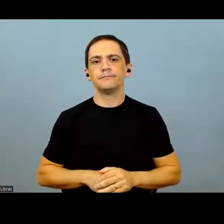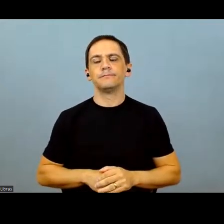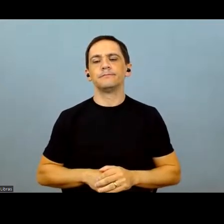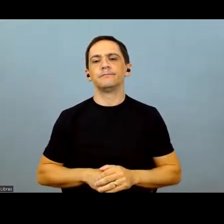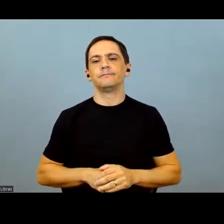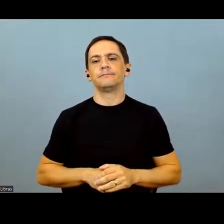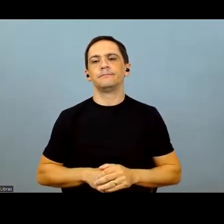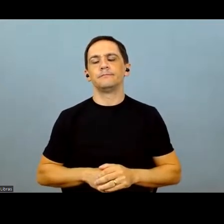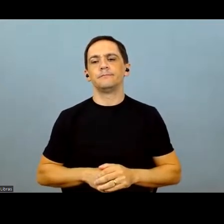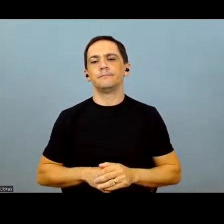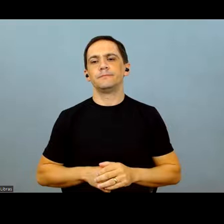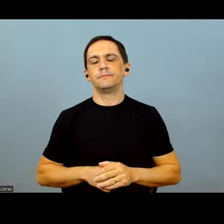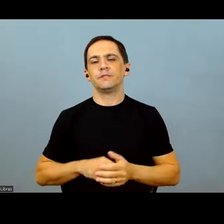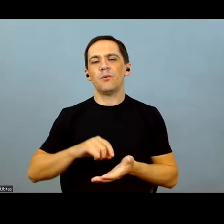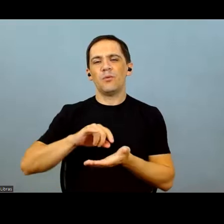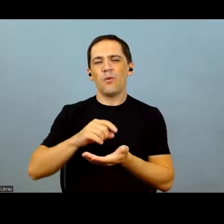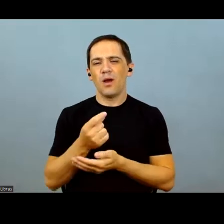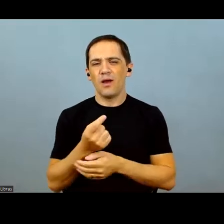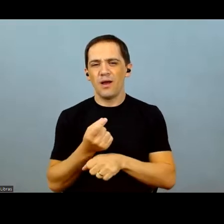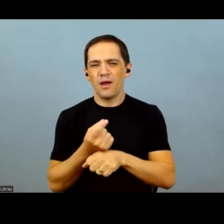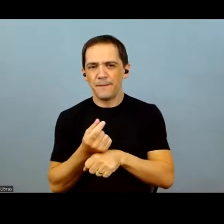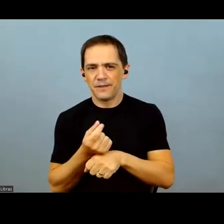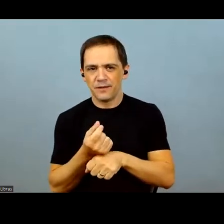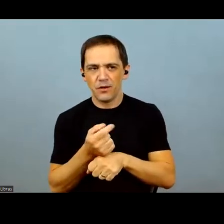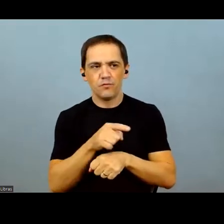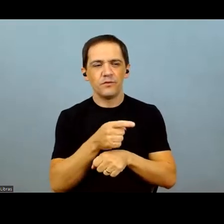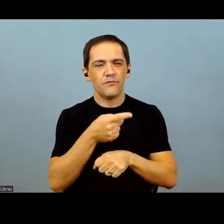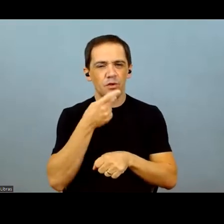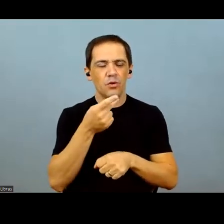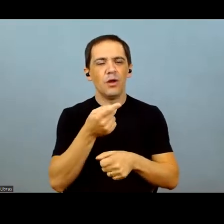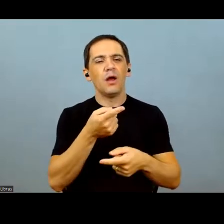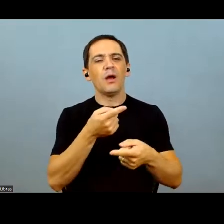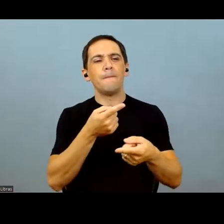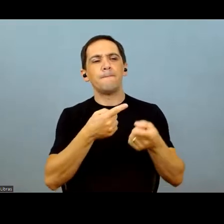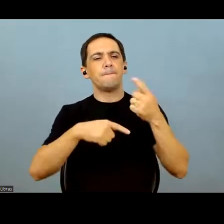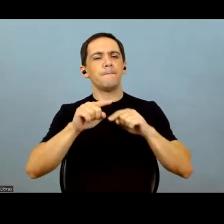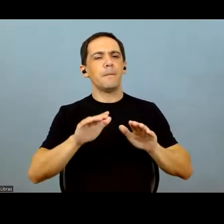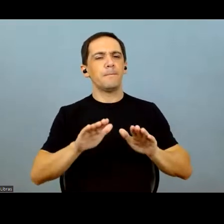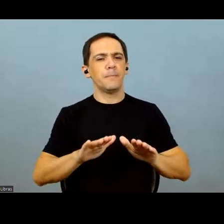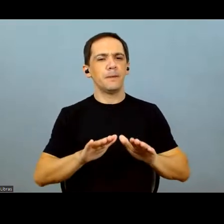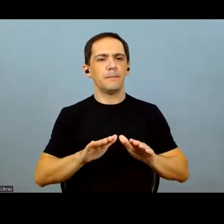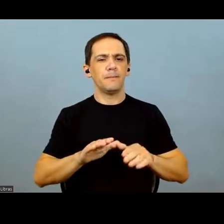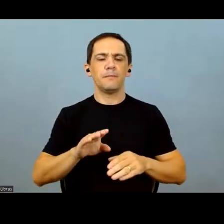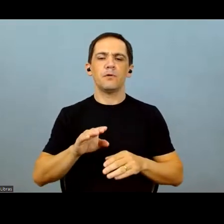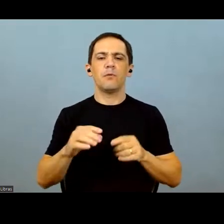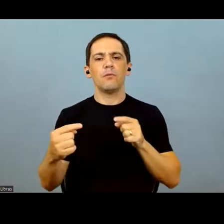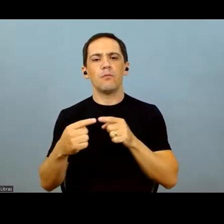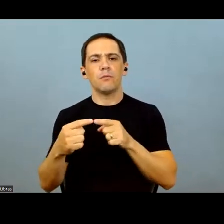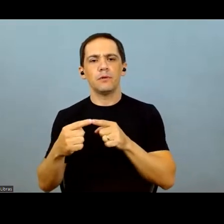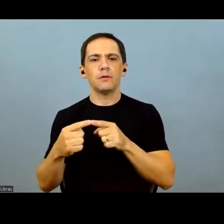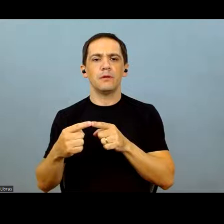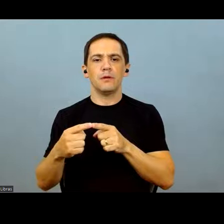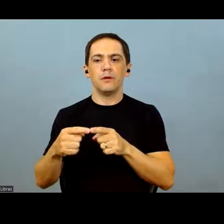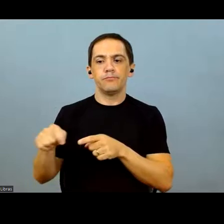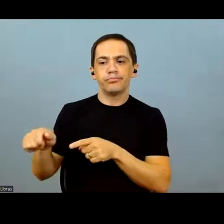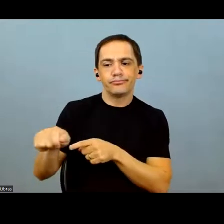allocation with the very low leverage. Are you thinking of